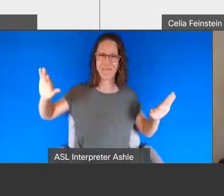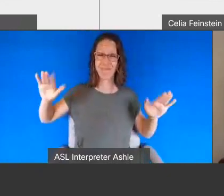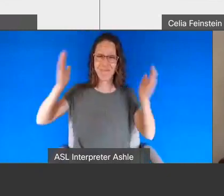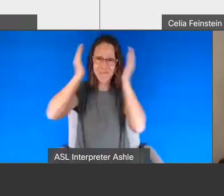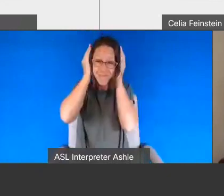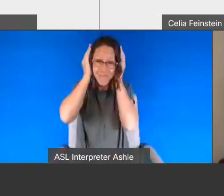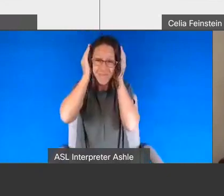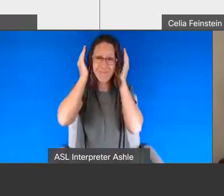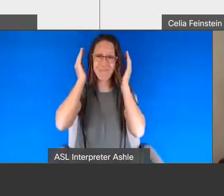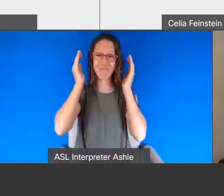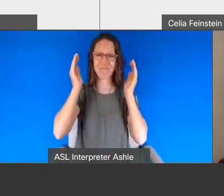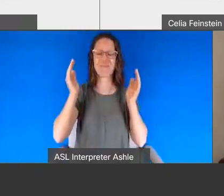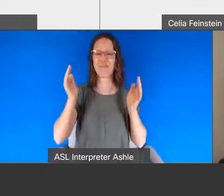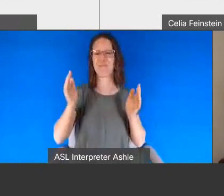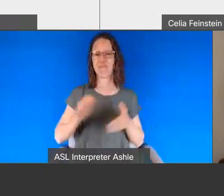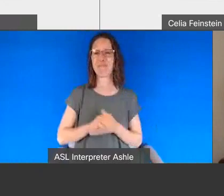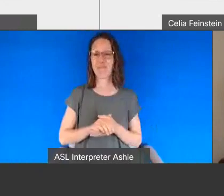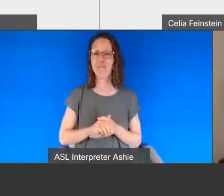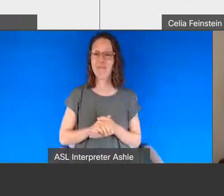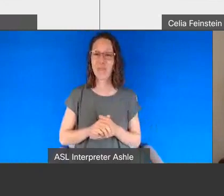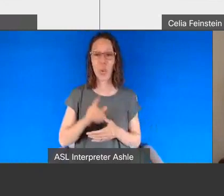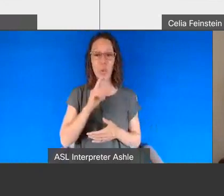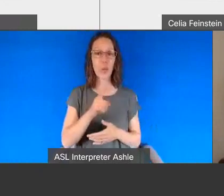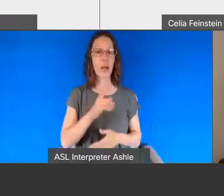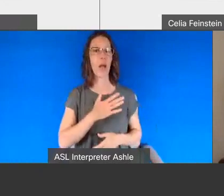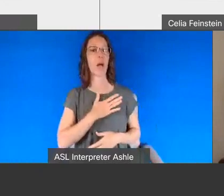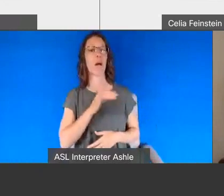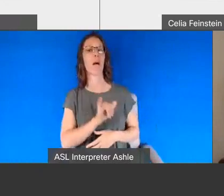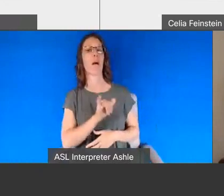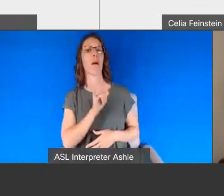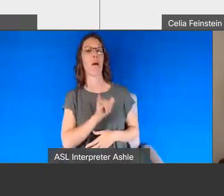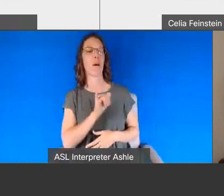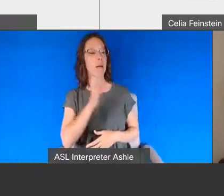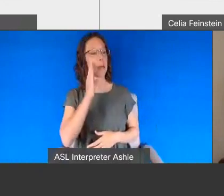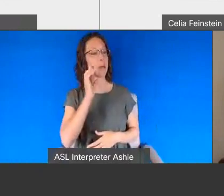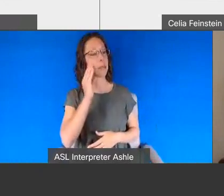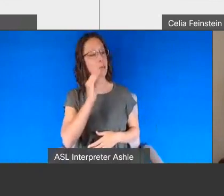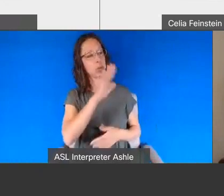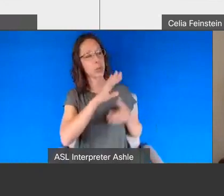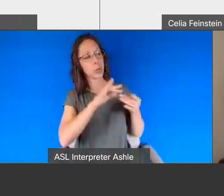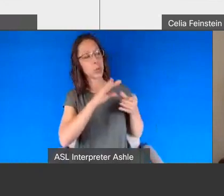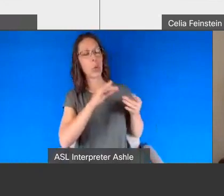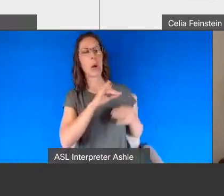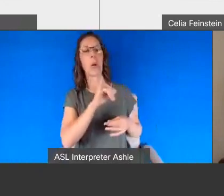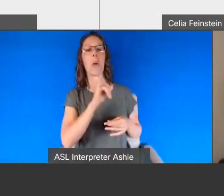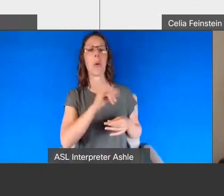It's been like I said a very eye-opening experience with this friendship and it has